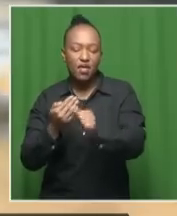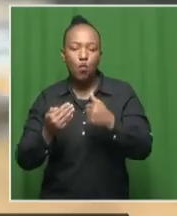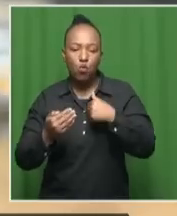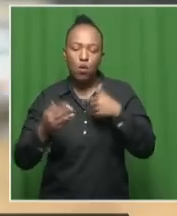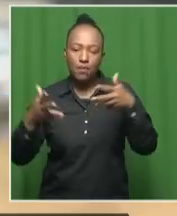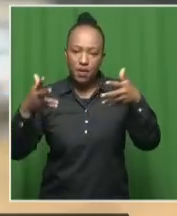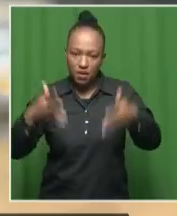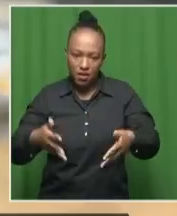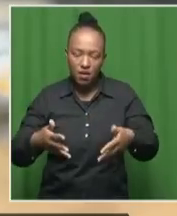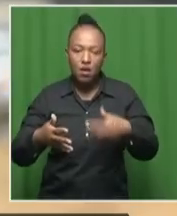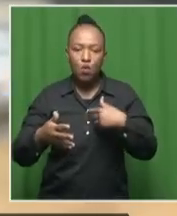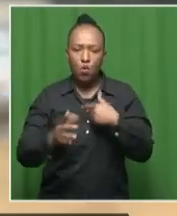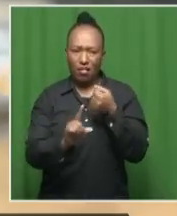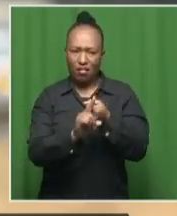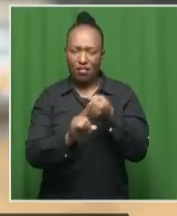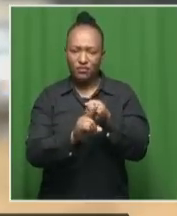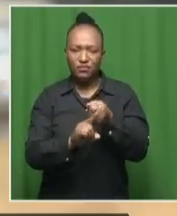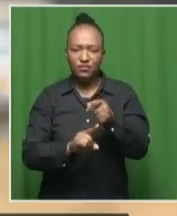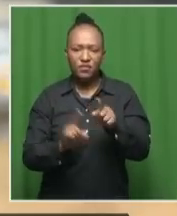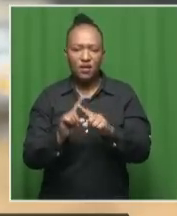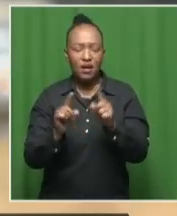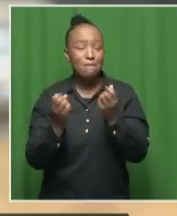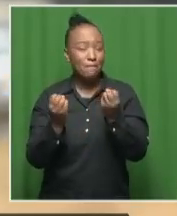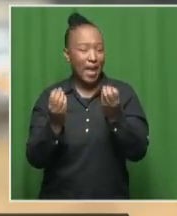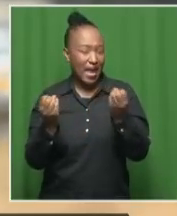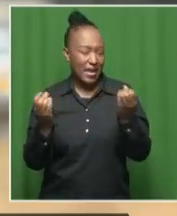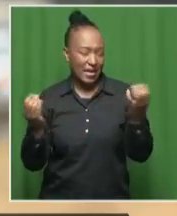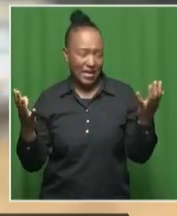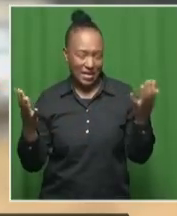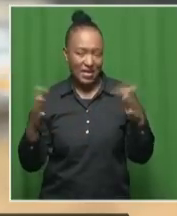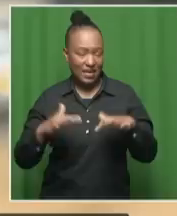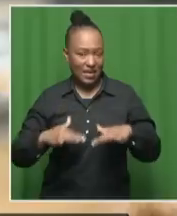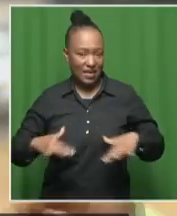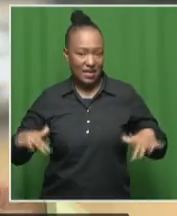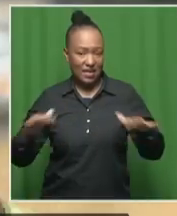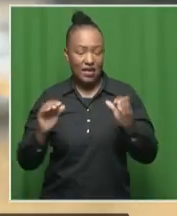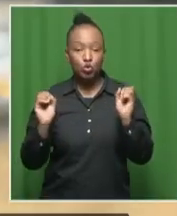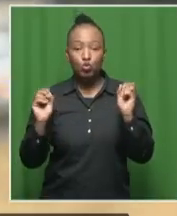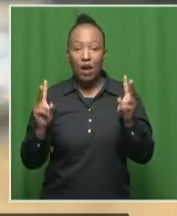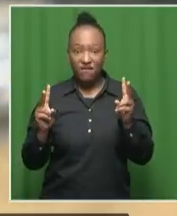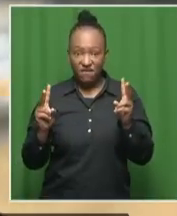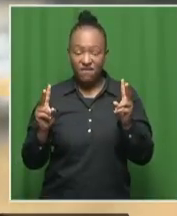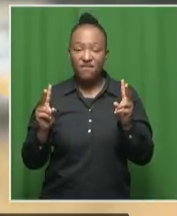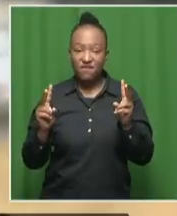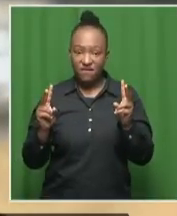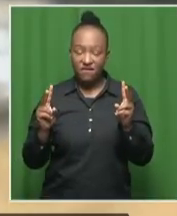here. We're going to be dealing with this area. There are actually many of them. Yes. We're looking at about 12 of them.